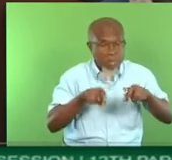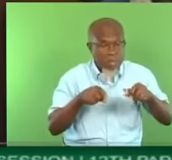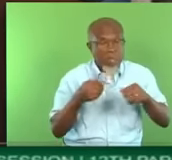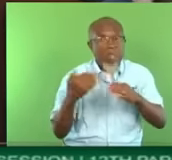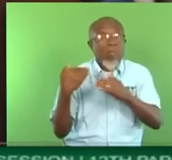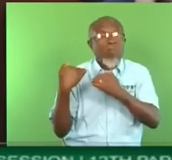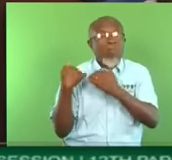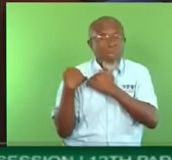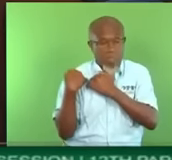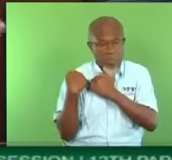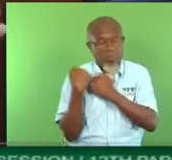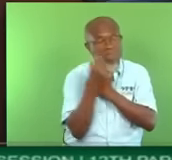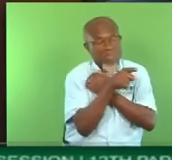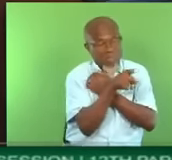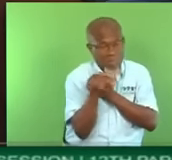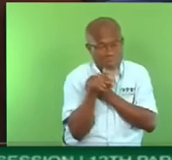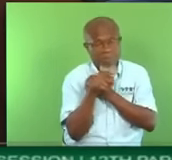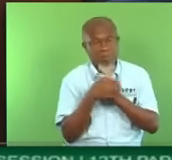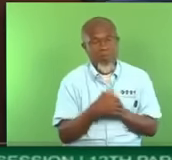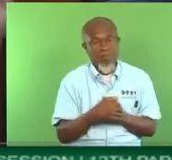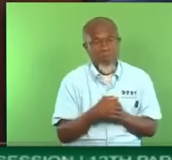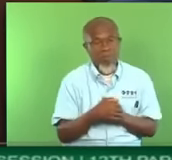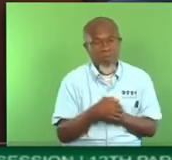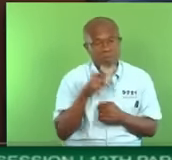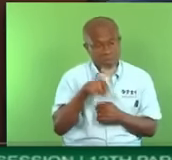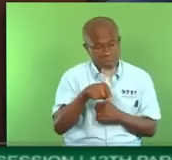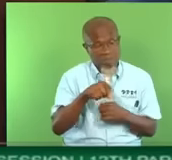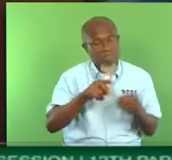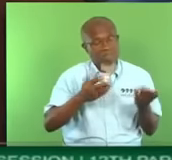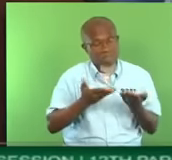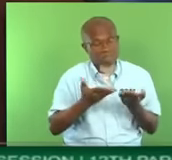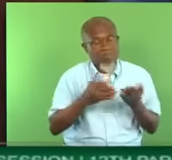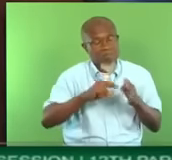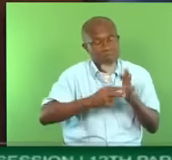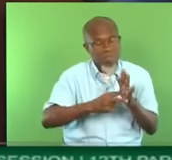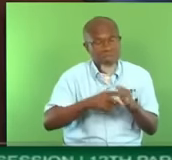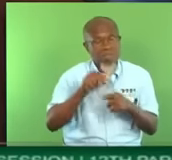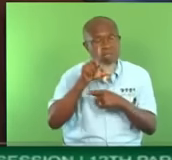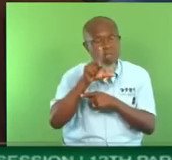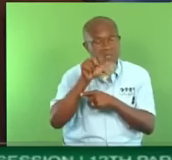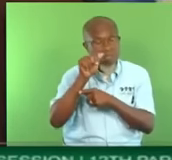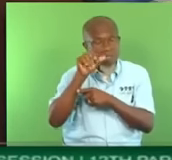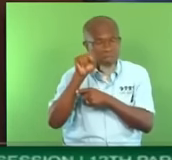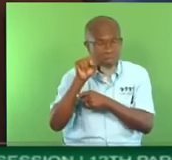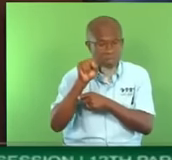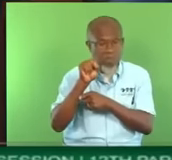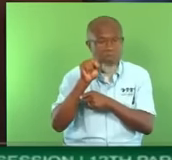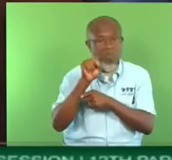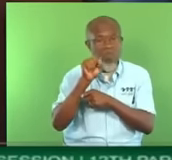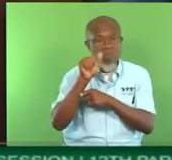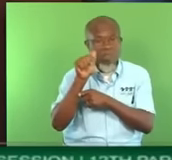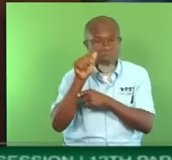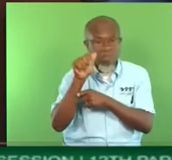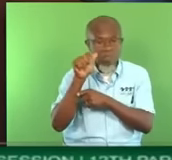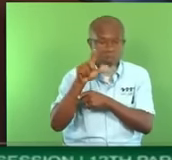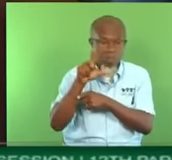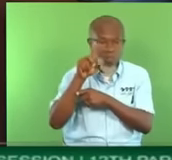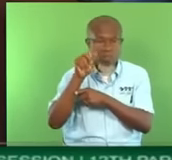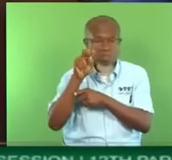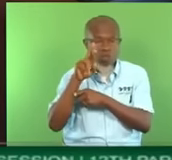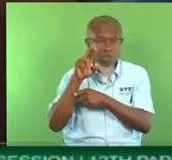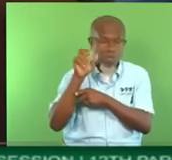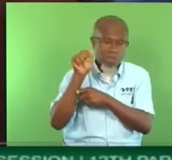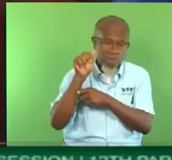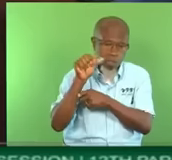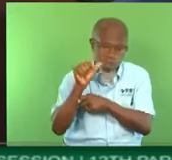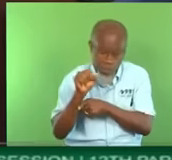collapse. This is Las Alturas, too. For $100 million. I mean, that couldn't happen when the member for San Fernando